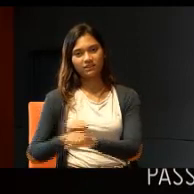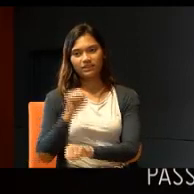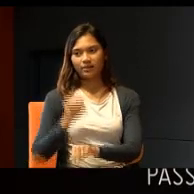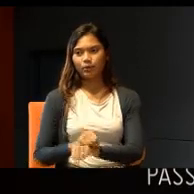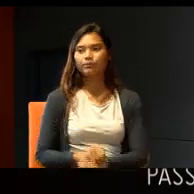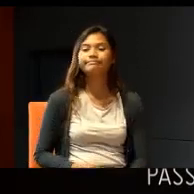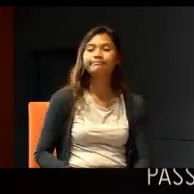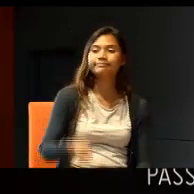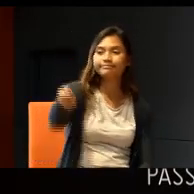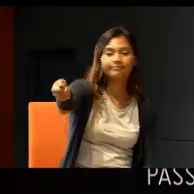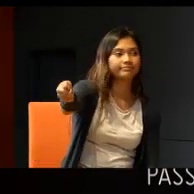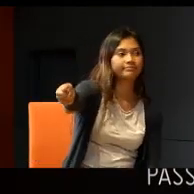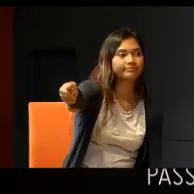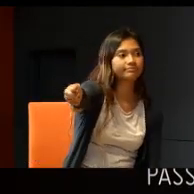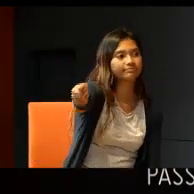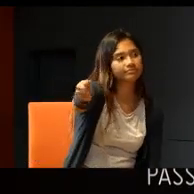You had a question. Yes, sir.